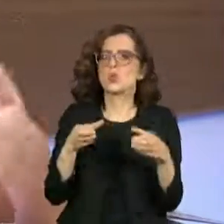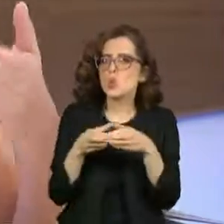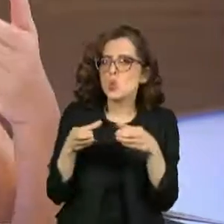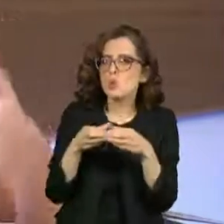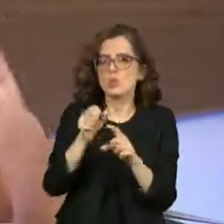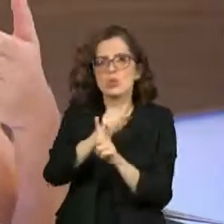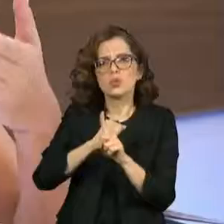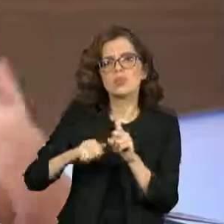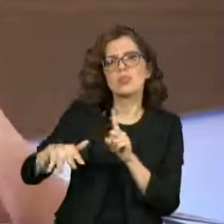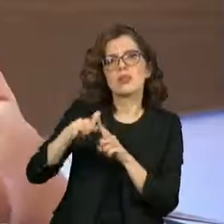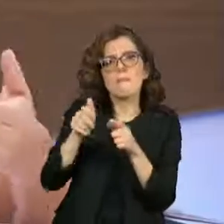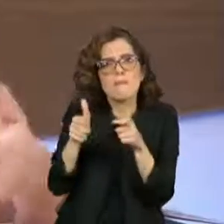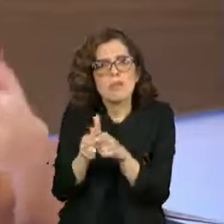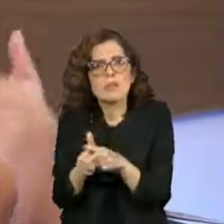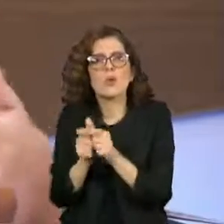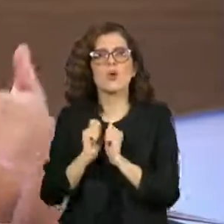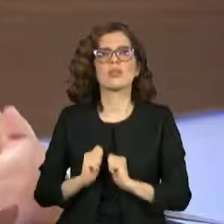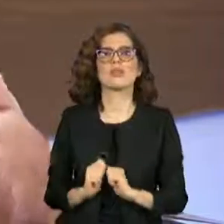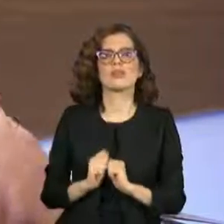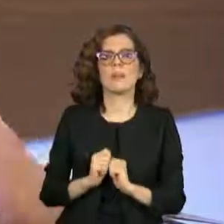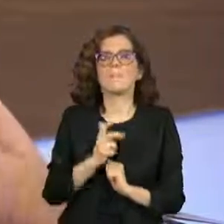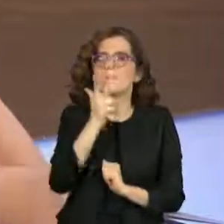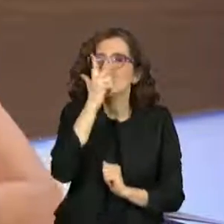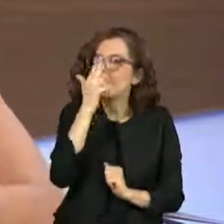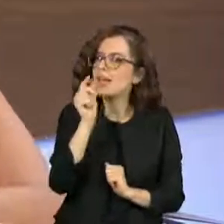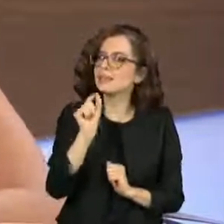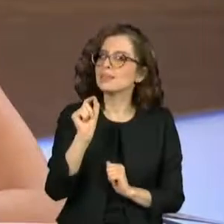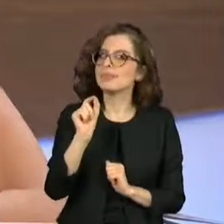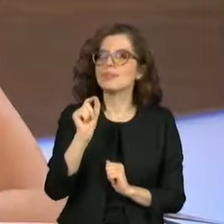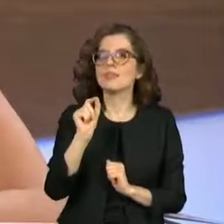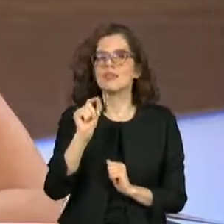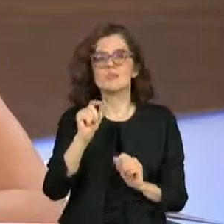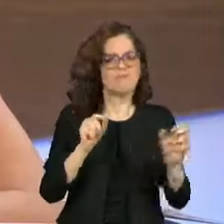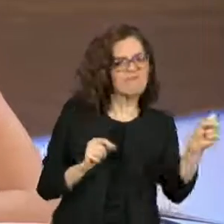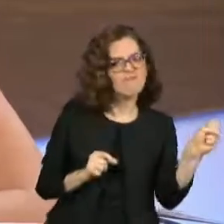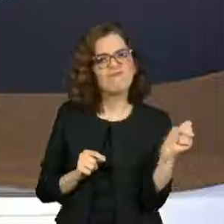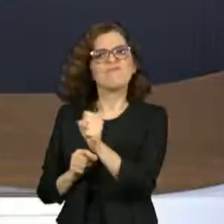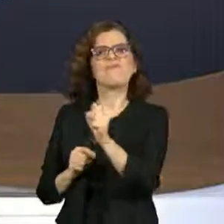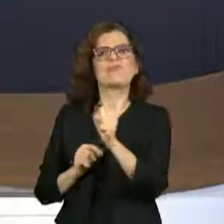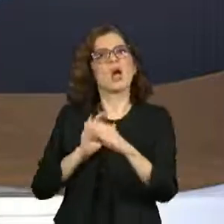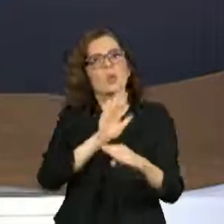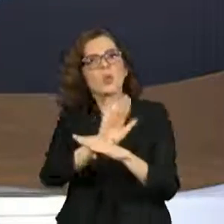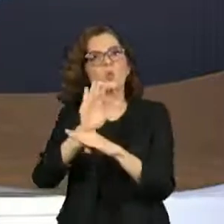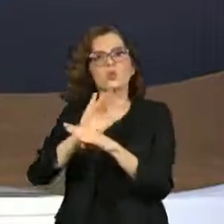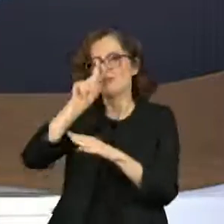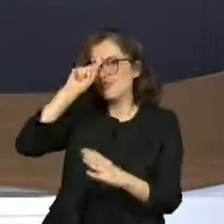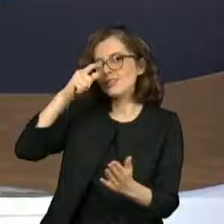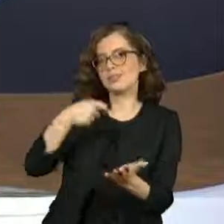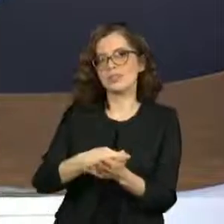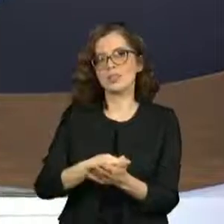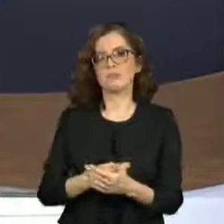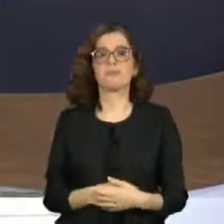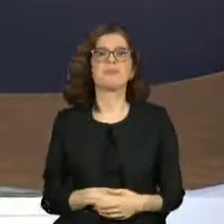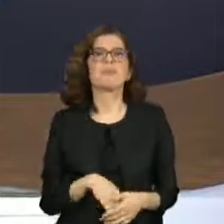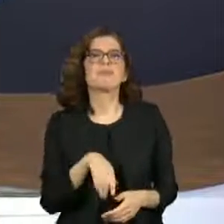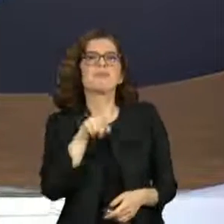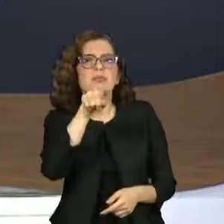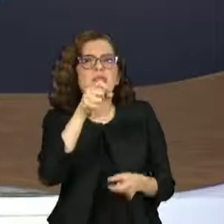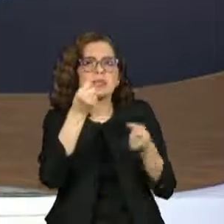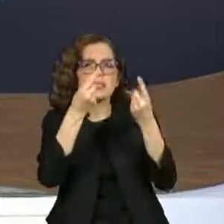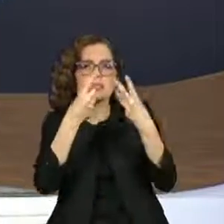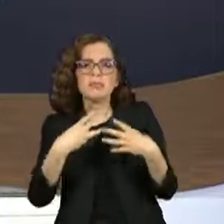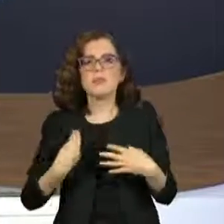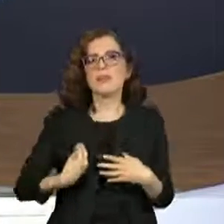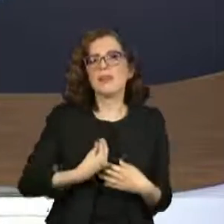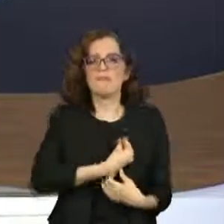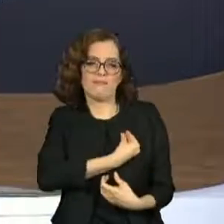fora dos centros de poder, fora dos espaços de decisão? Vou aproveitar a minuto e pedir para você falar um pouquinho da sua trajetória, já que a gente não